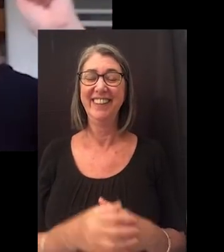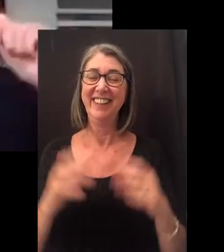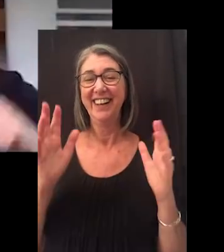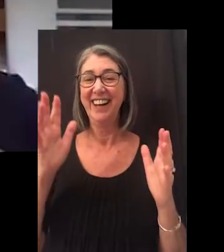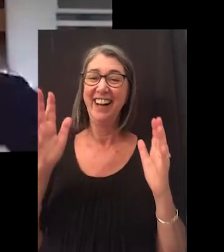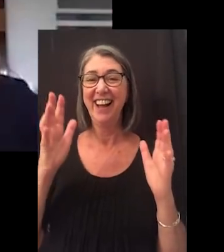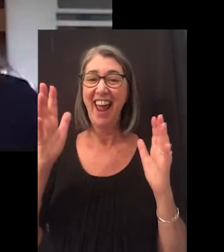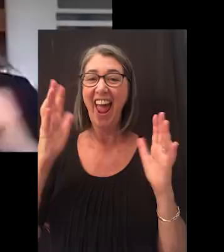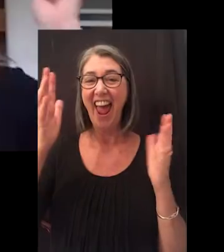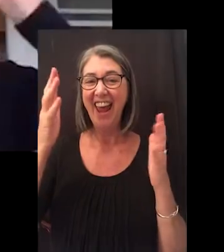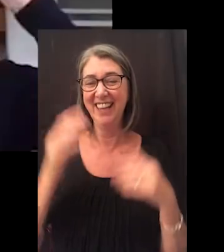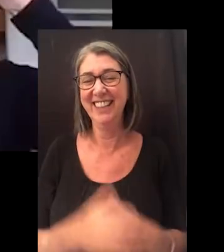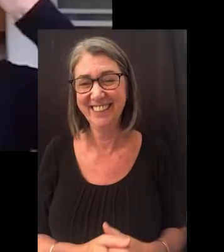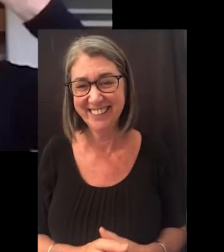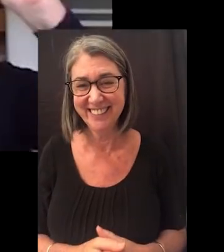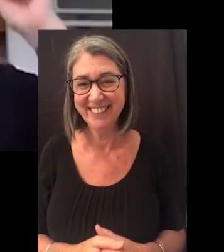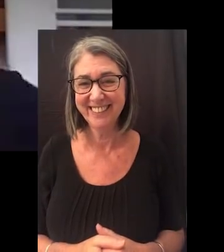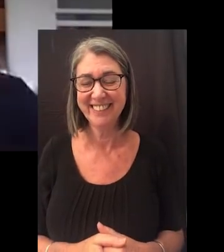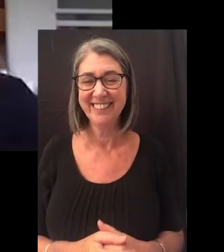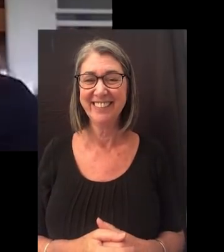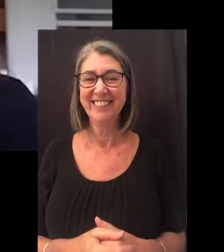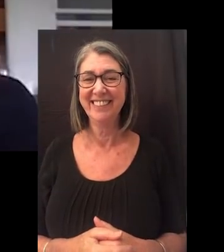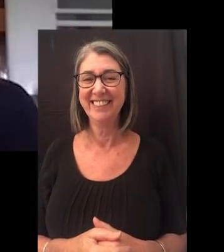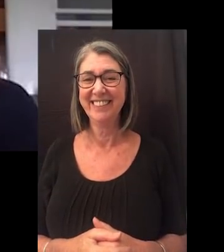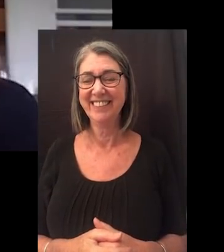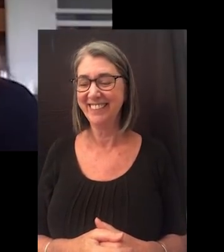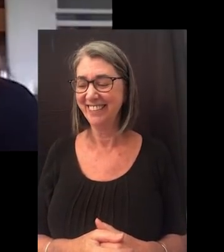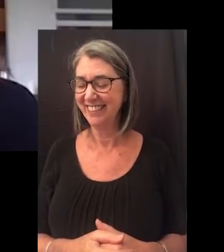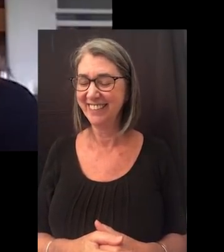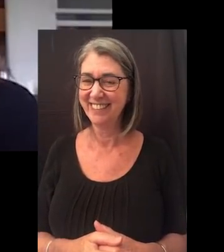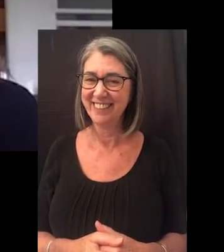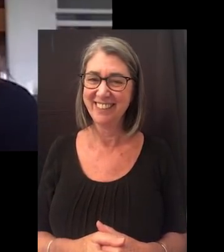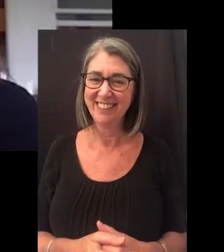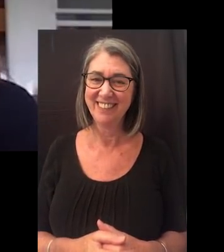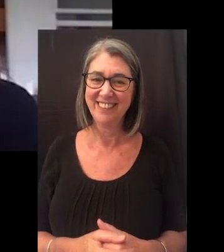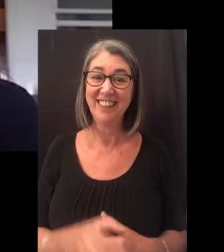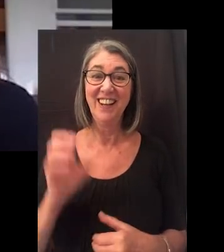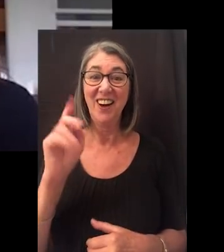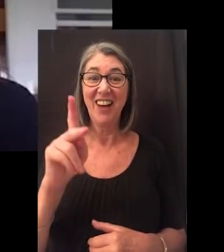Congratulations. Congratulations. Congratulations. Yay. Yay. Yay. Yay.